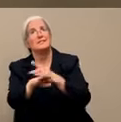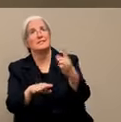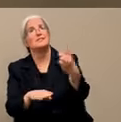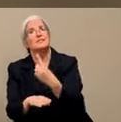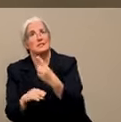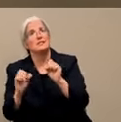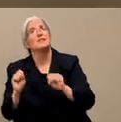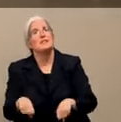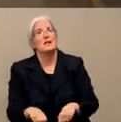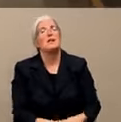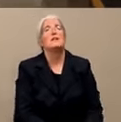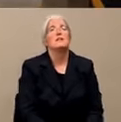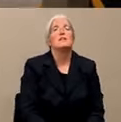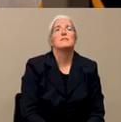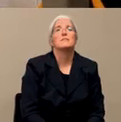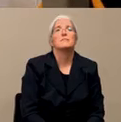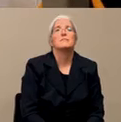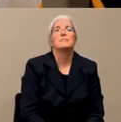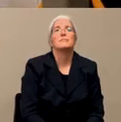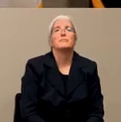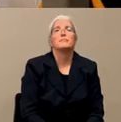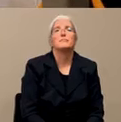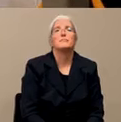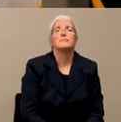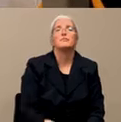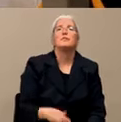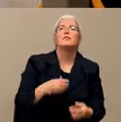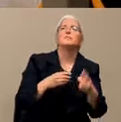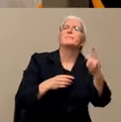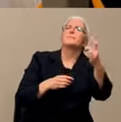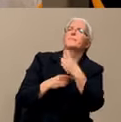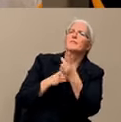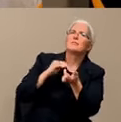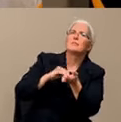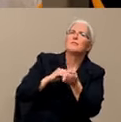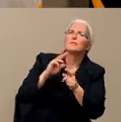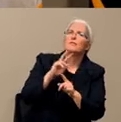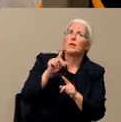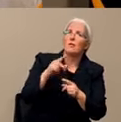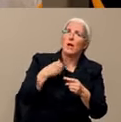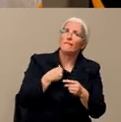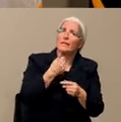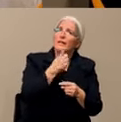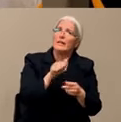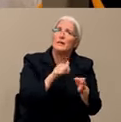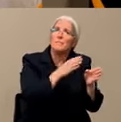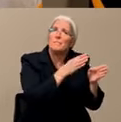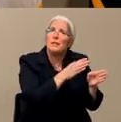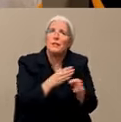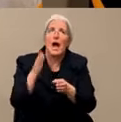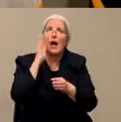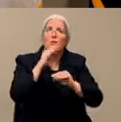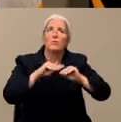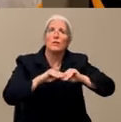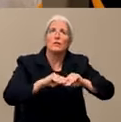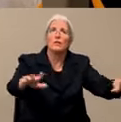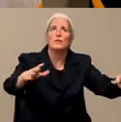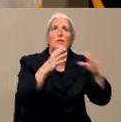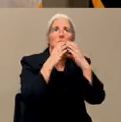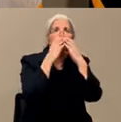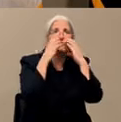back to you. Are there any plans to get masks delivered to grocery workers and others constantly in contact with the public?